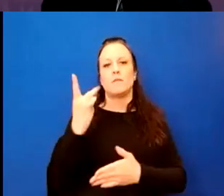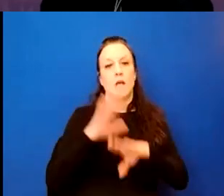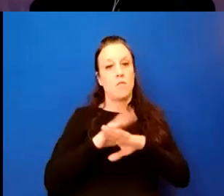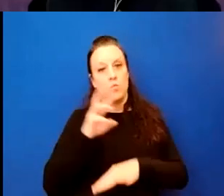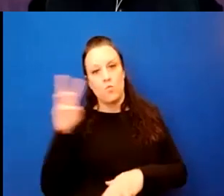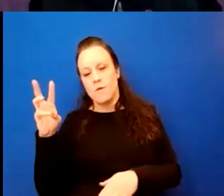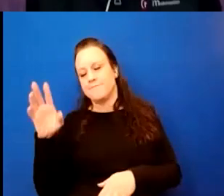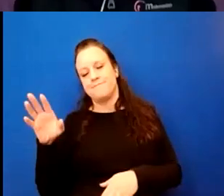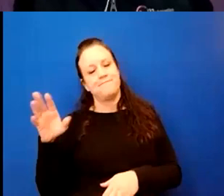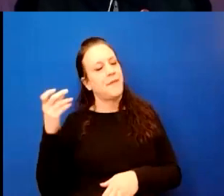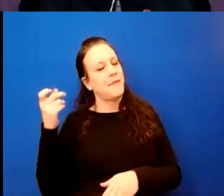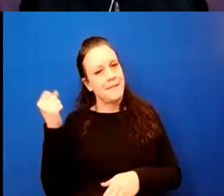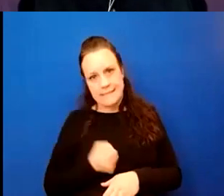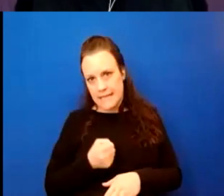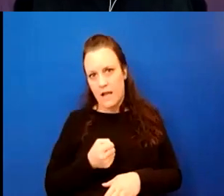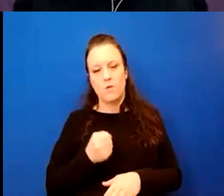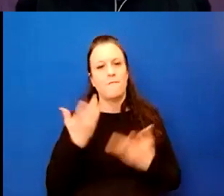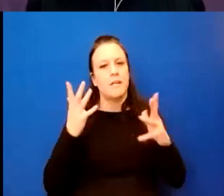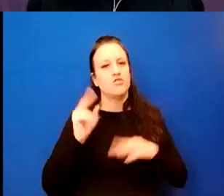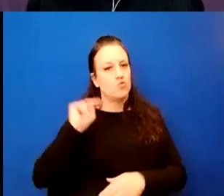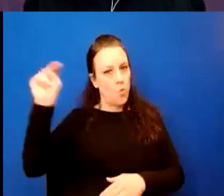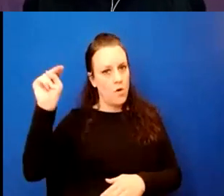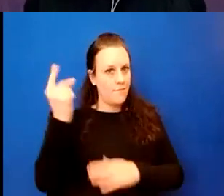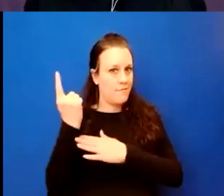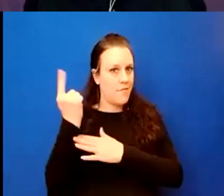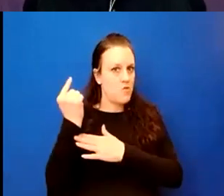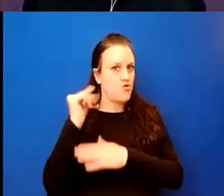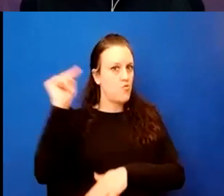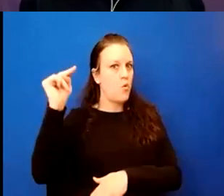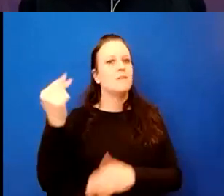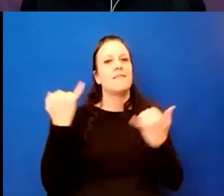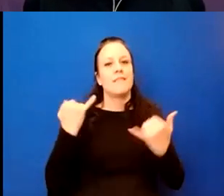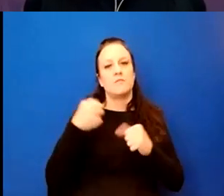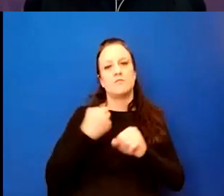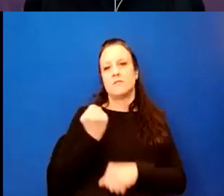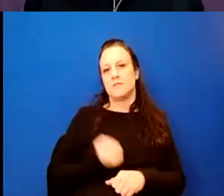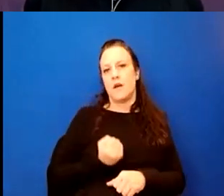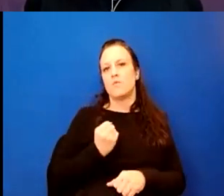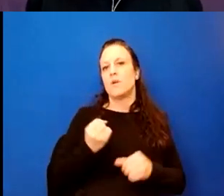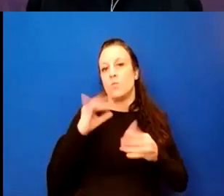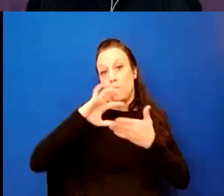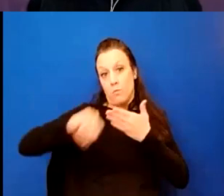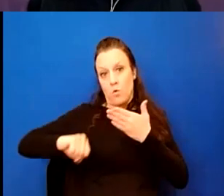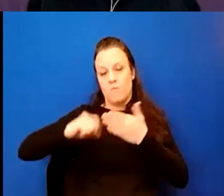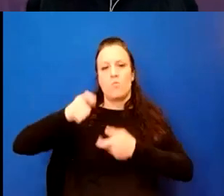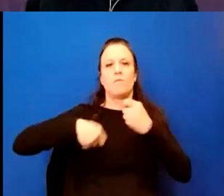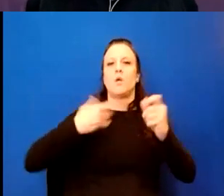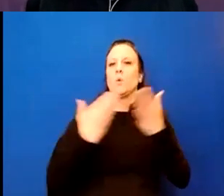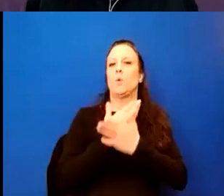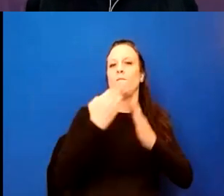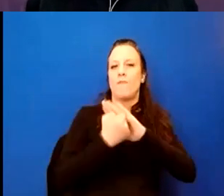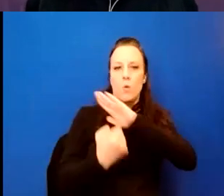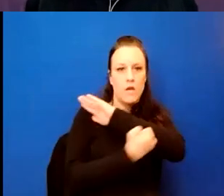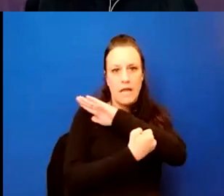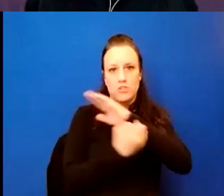or I'm sorry, on the south side of structures we did on the north side last year. So we're going to remove and replace that. So we'll put new foundations in the ground,